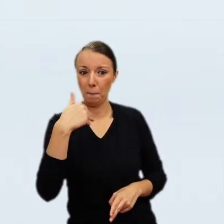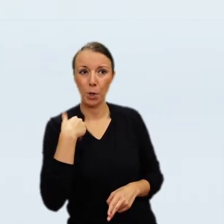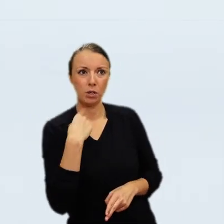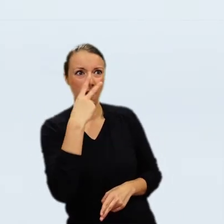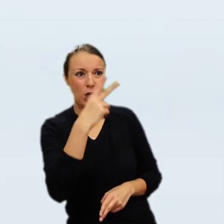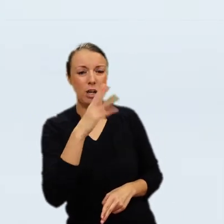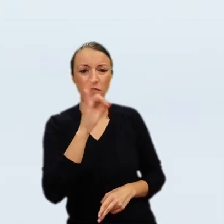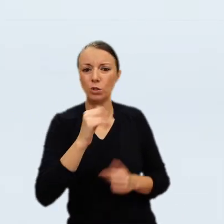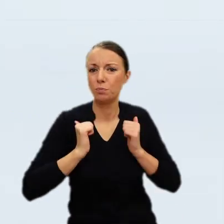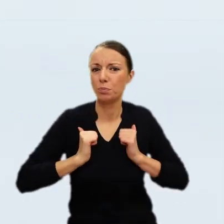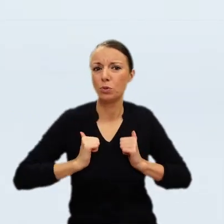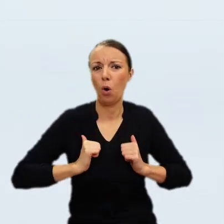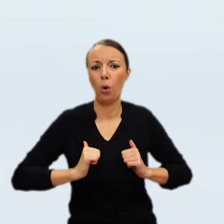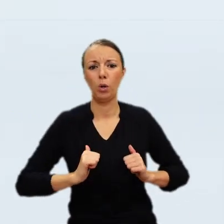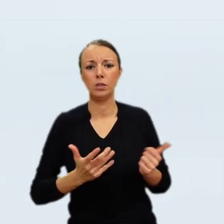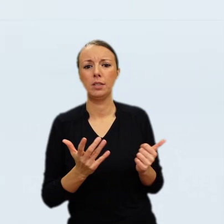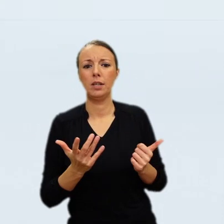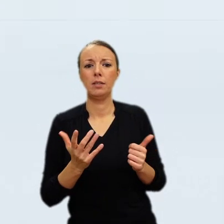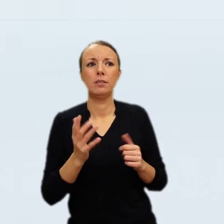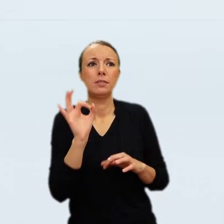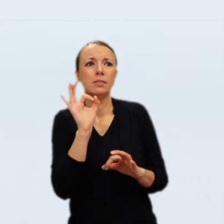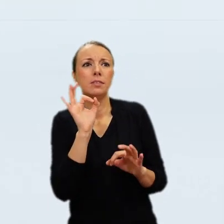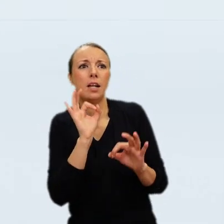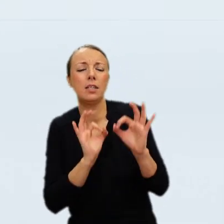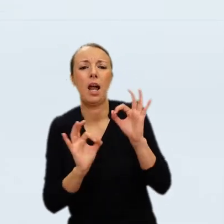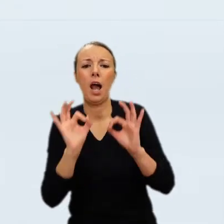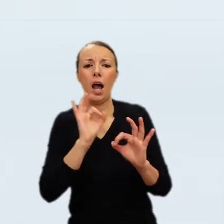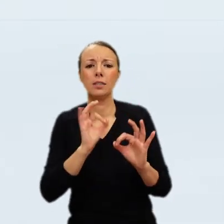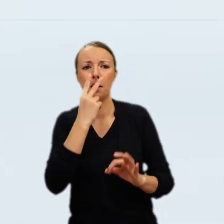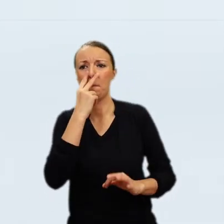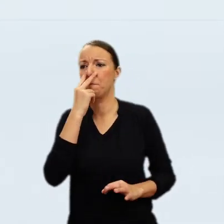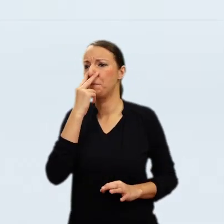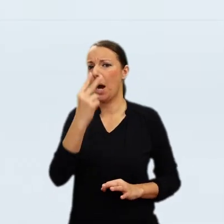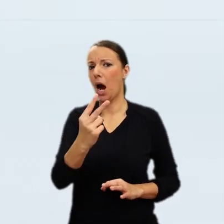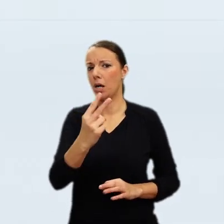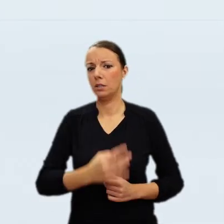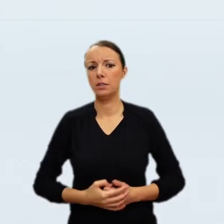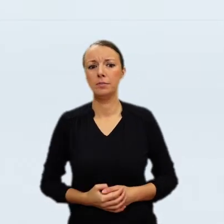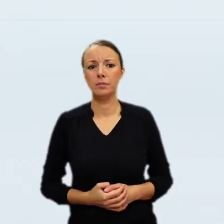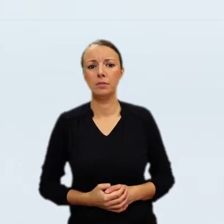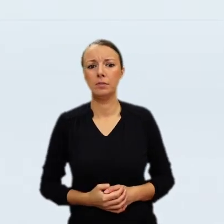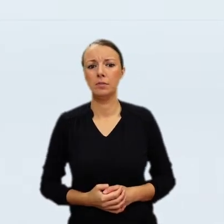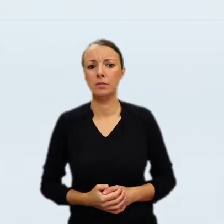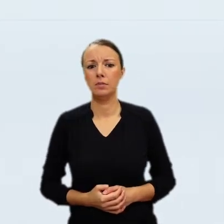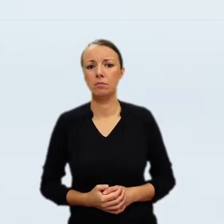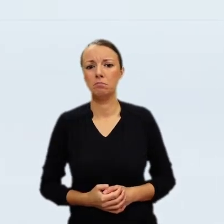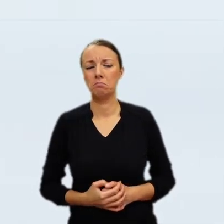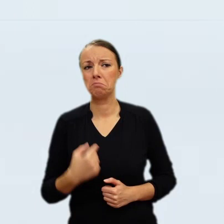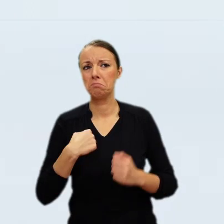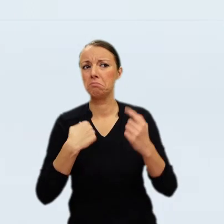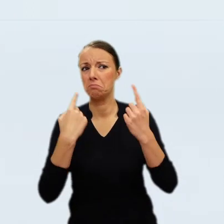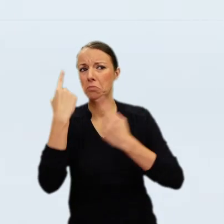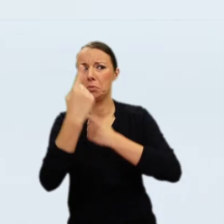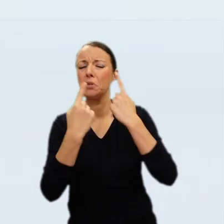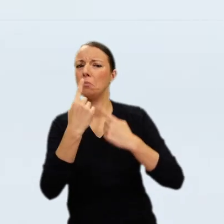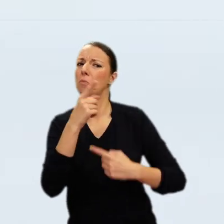About 1860 to 65, Juliusz Cossack copied the Polish Rider, and the painting, the copy is now in the National Museum here in